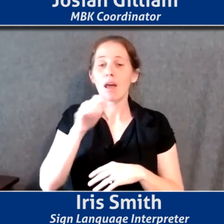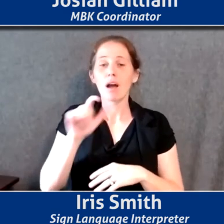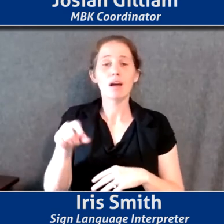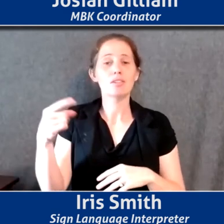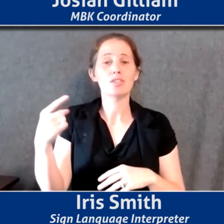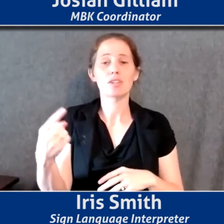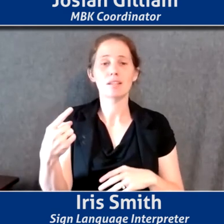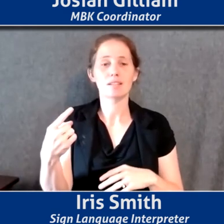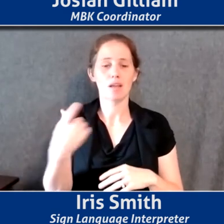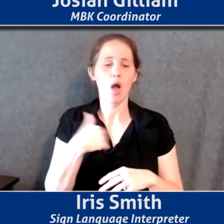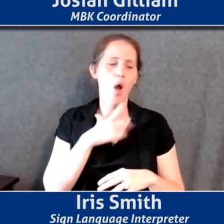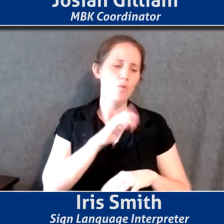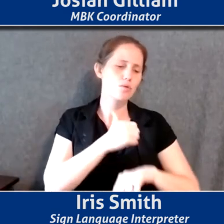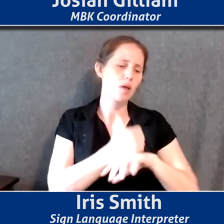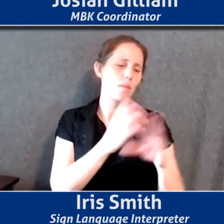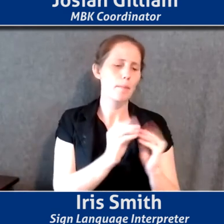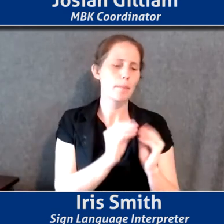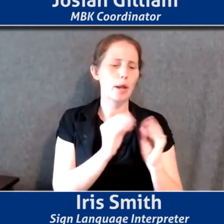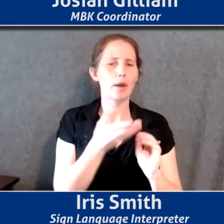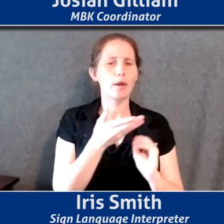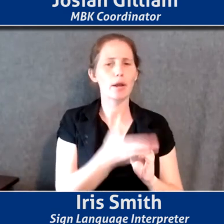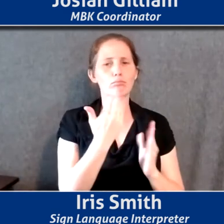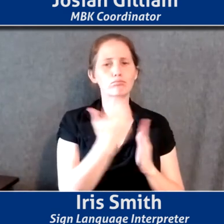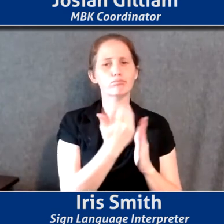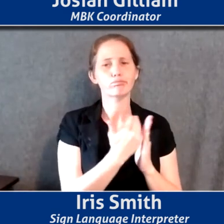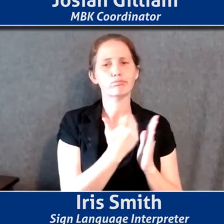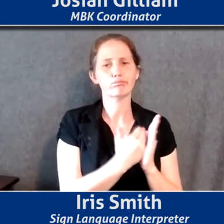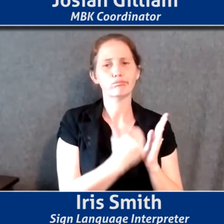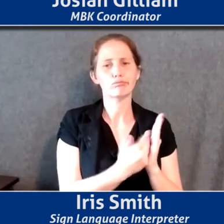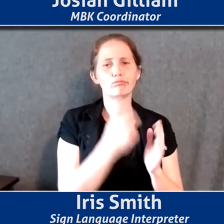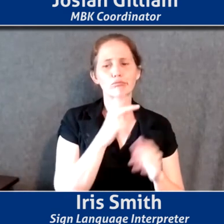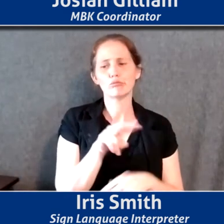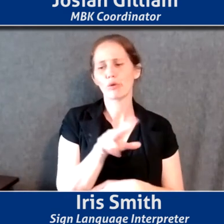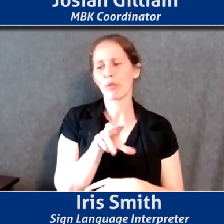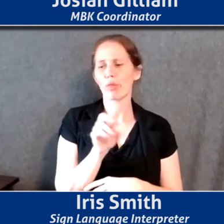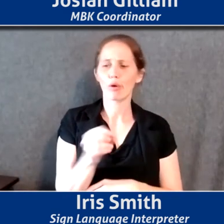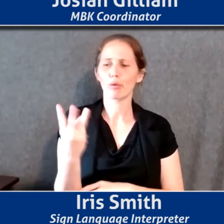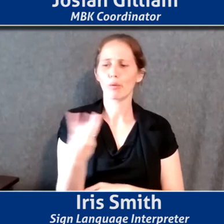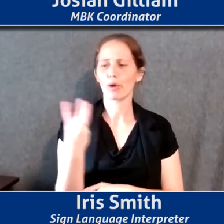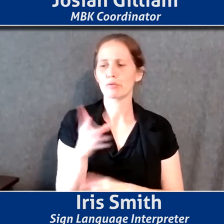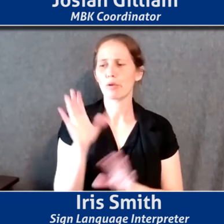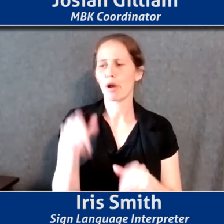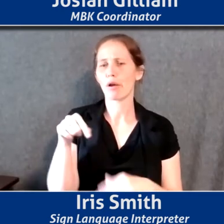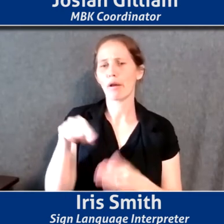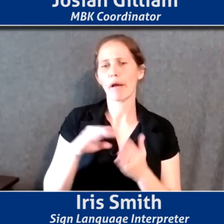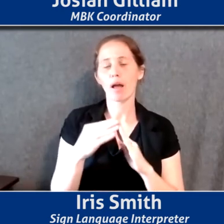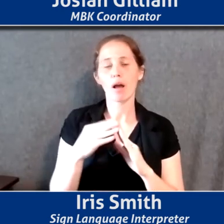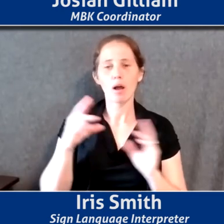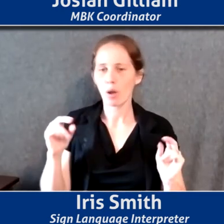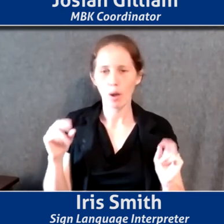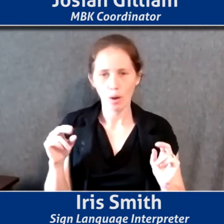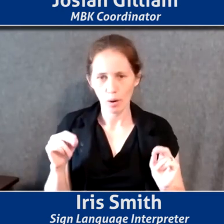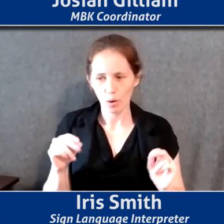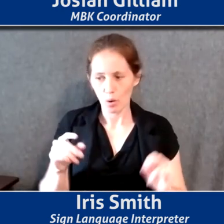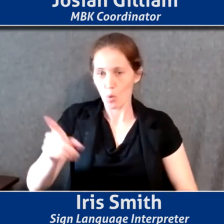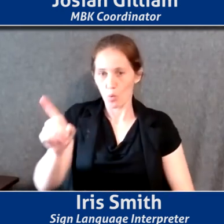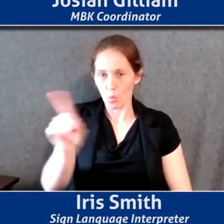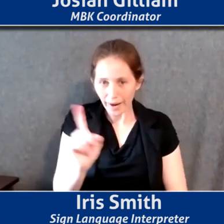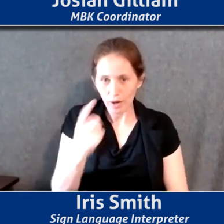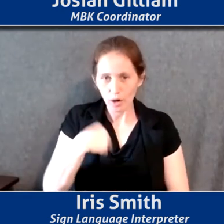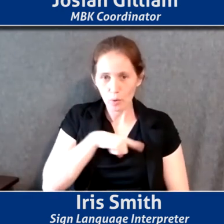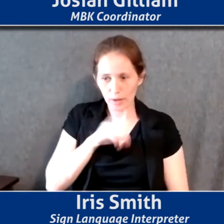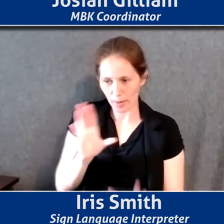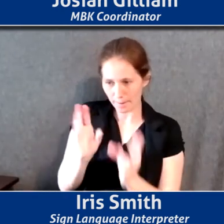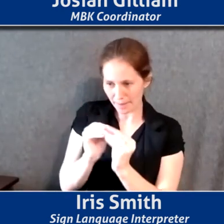you know, we're setting up a meeting, here's the agenda. It's two 30 on a Wednesday downtown. It was where are we going to